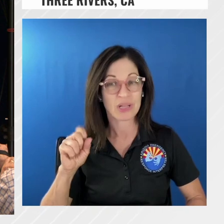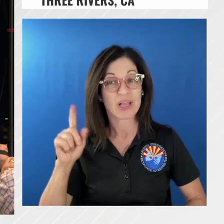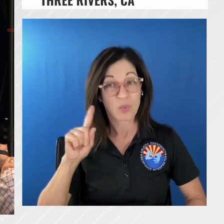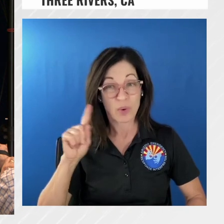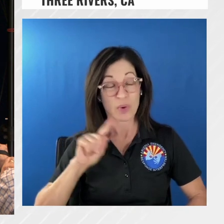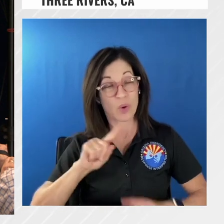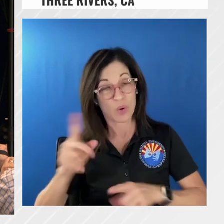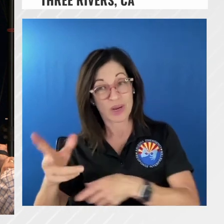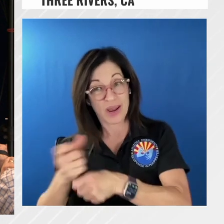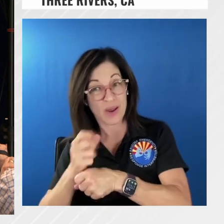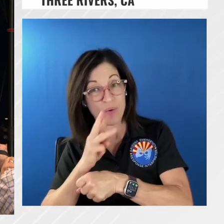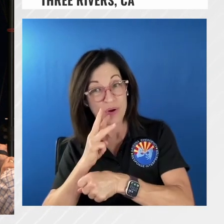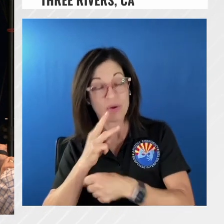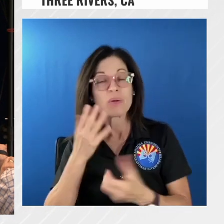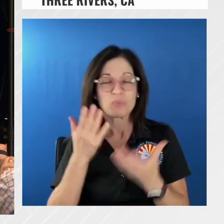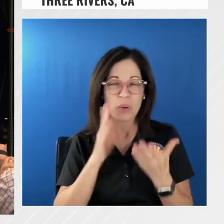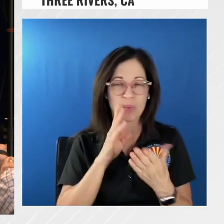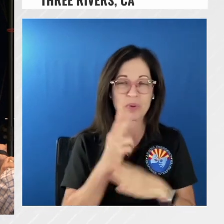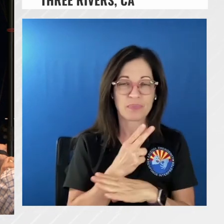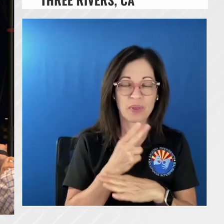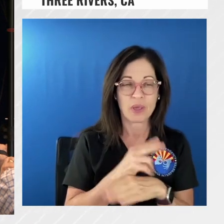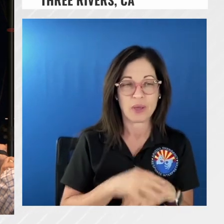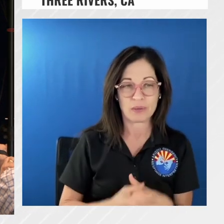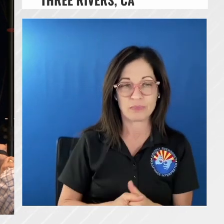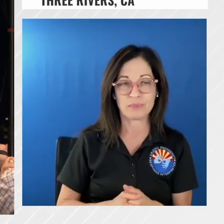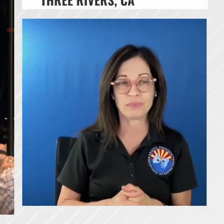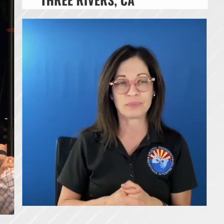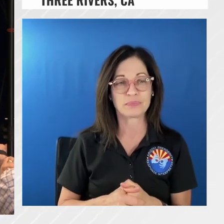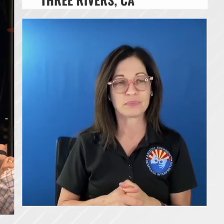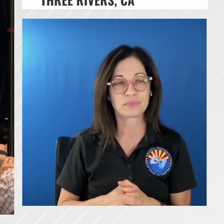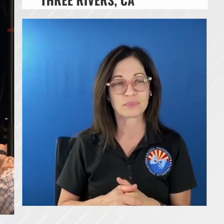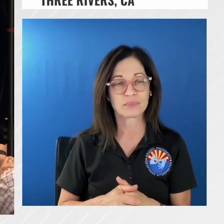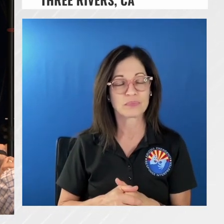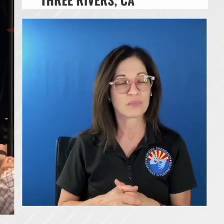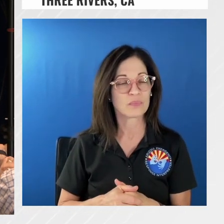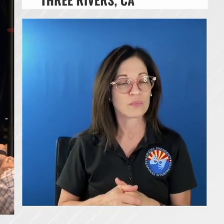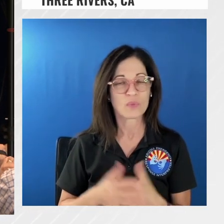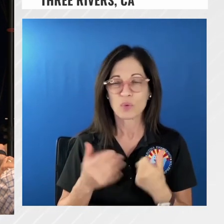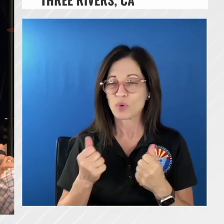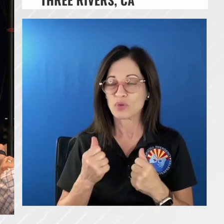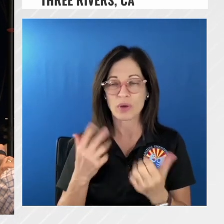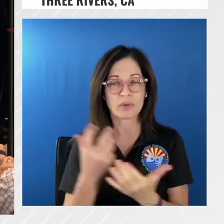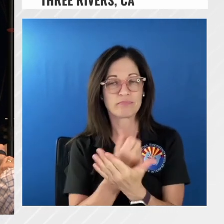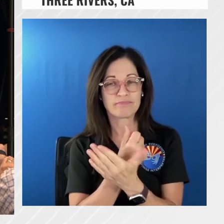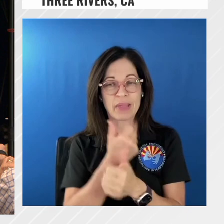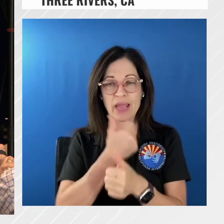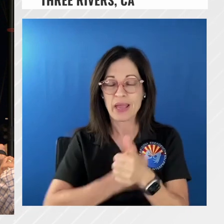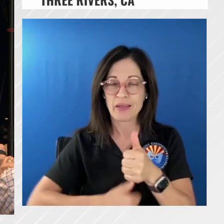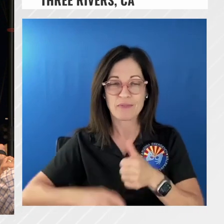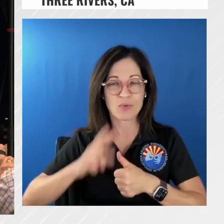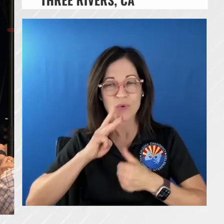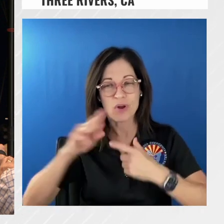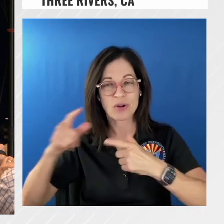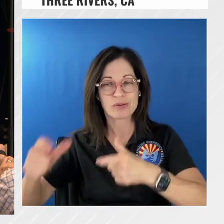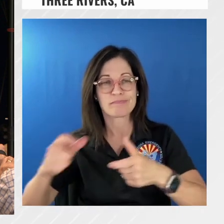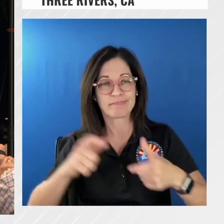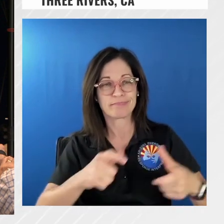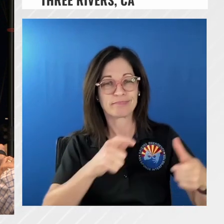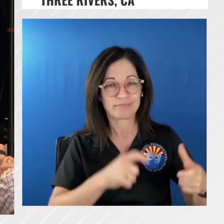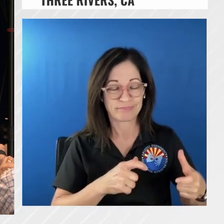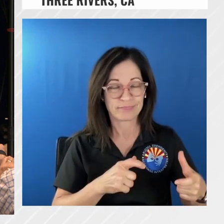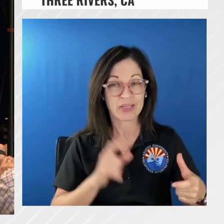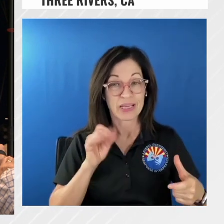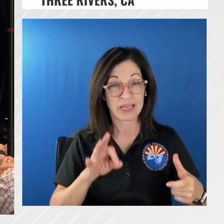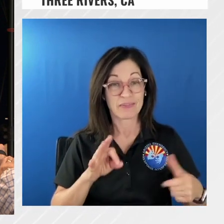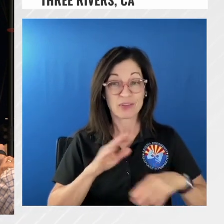will we probably will uh we're looking at every opportunity to draw water out of every creek stream and pond out here and uh if it is on your